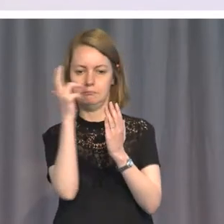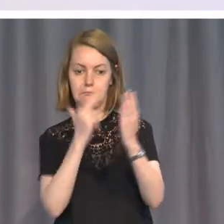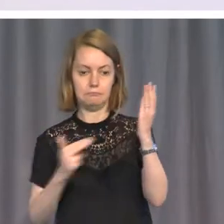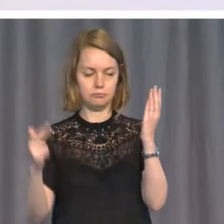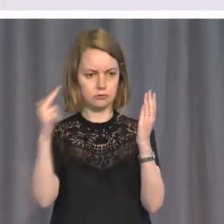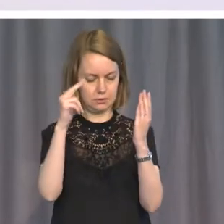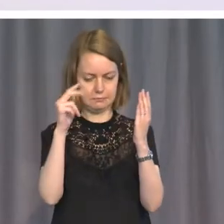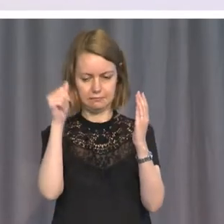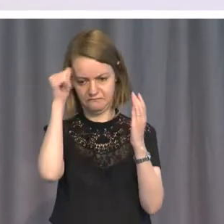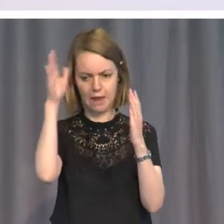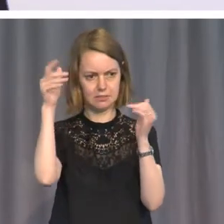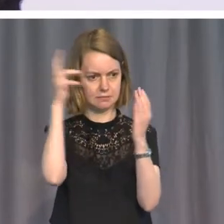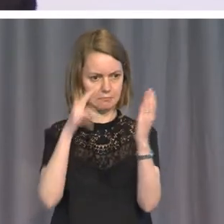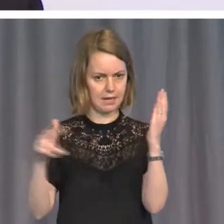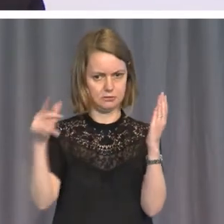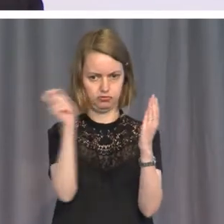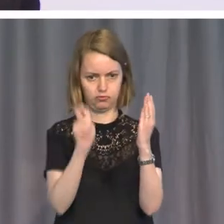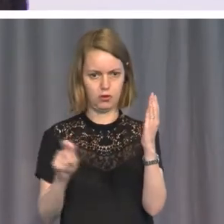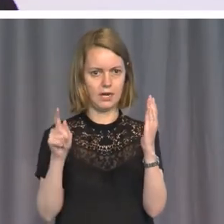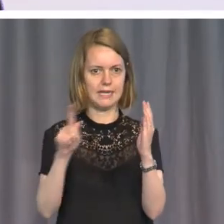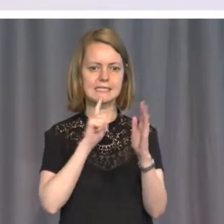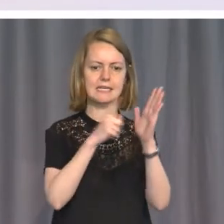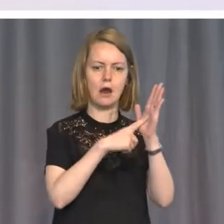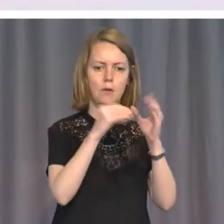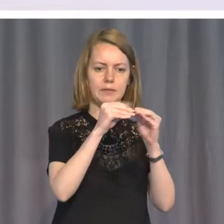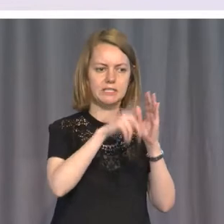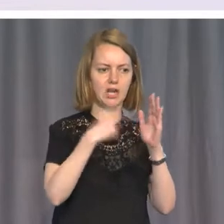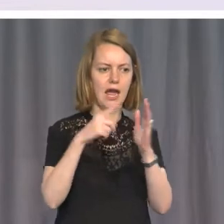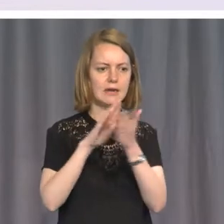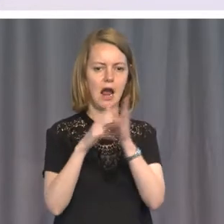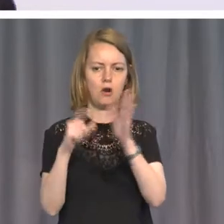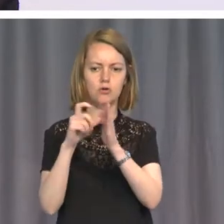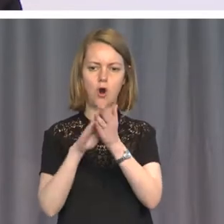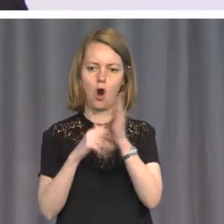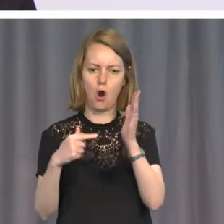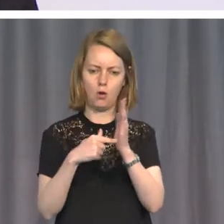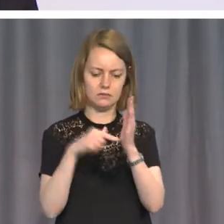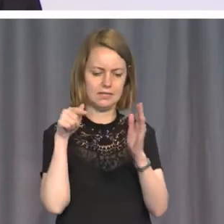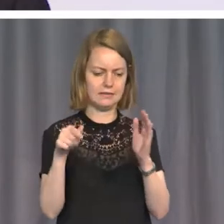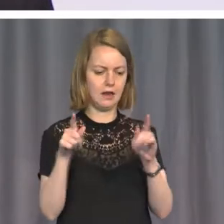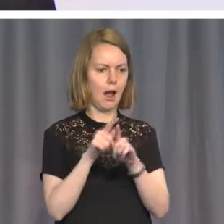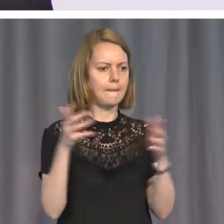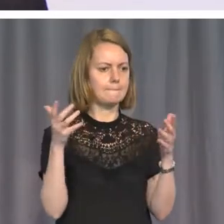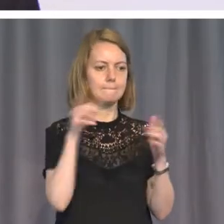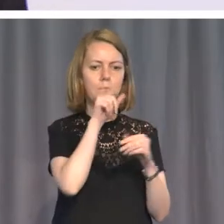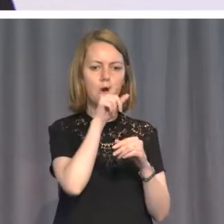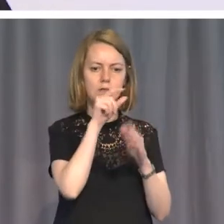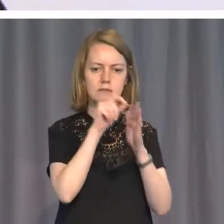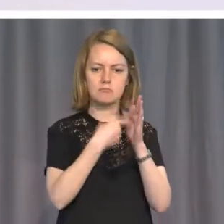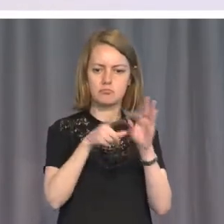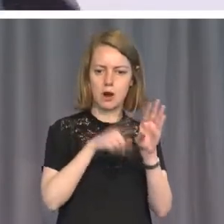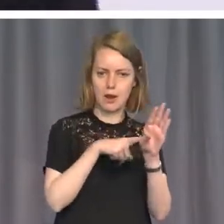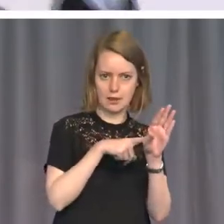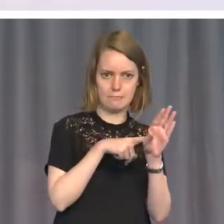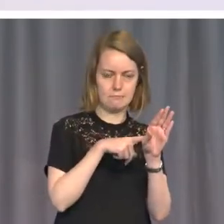But he depicted LBJ and Harold Holt as birds of prey with low-slung